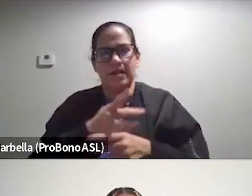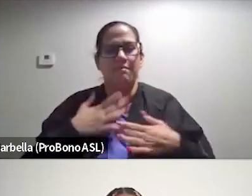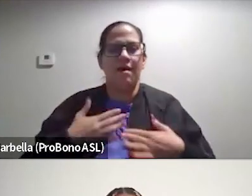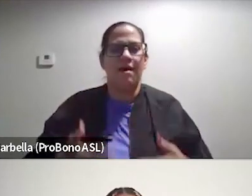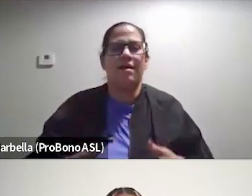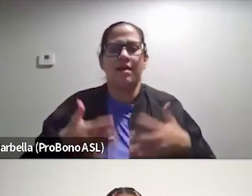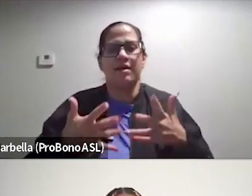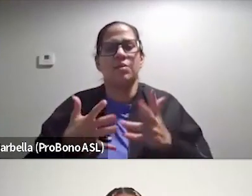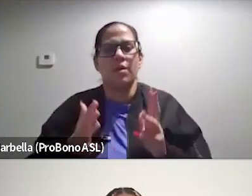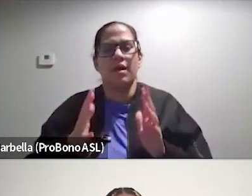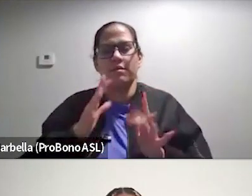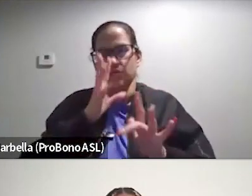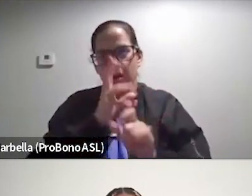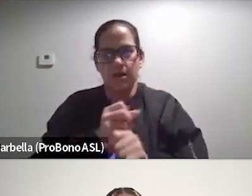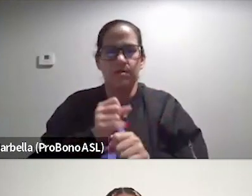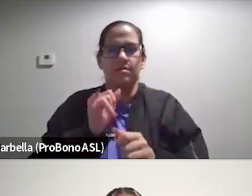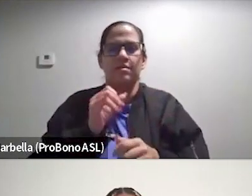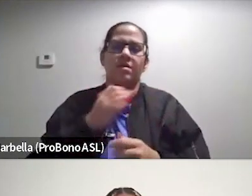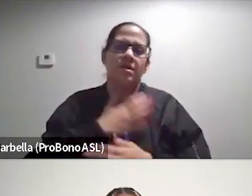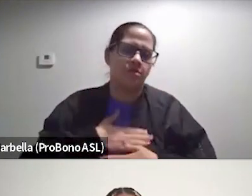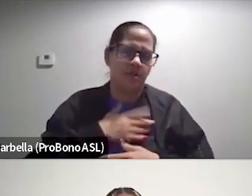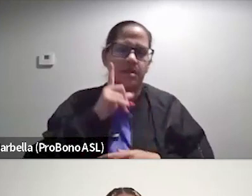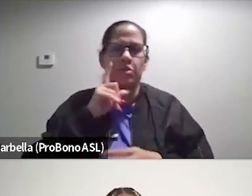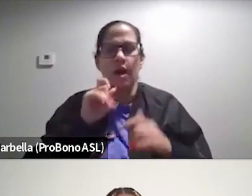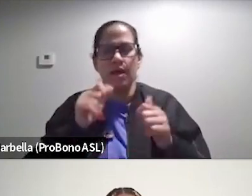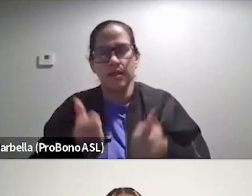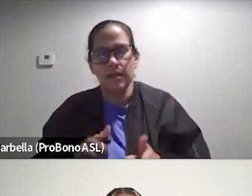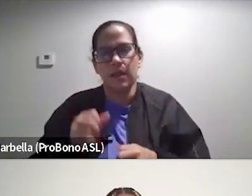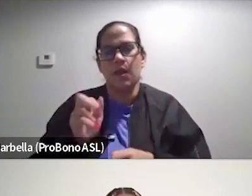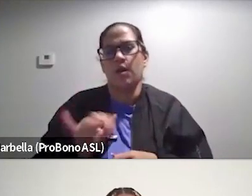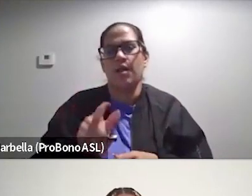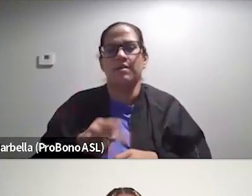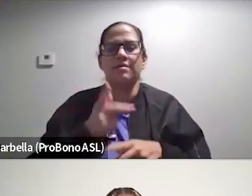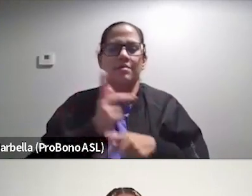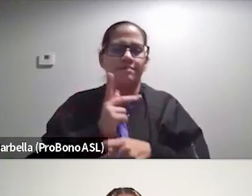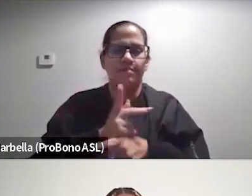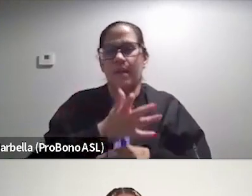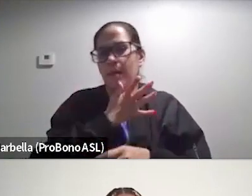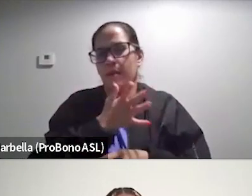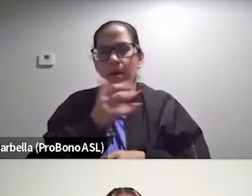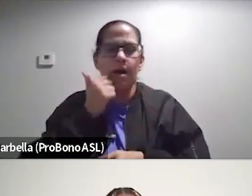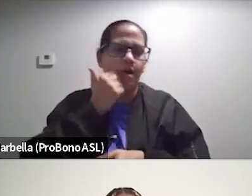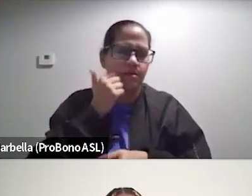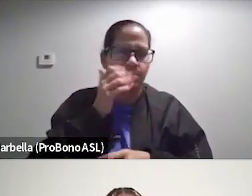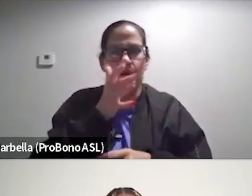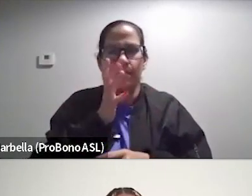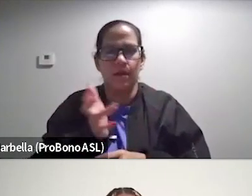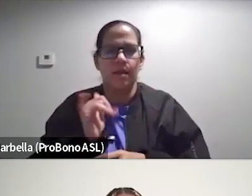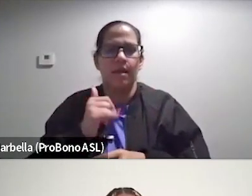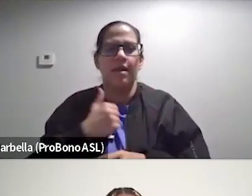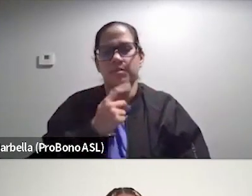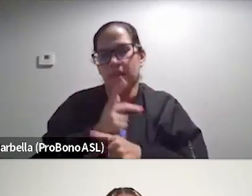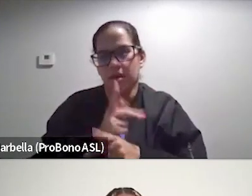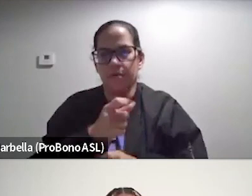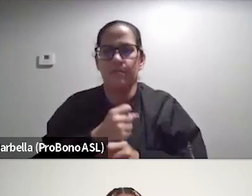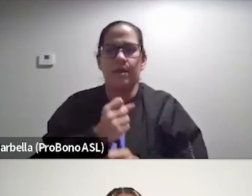a means of, of attraction and entertainment or sexuality, or this like nurturer, mama, auntie, grandma, like I'm going to take care of